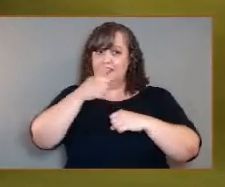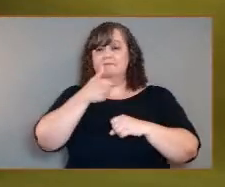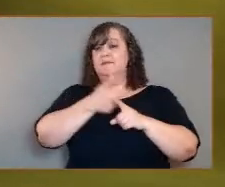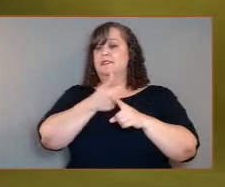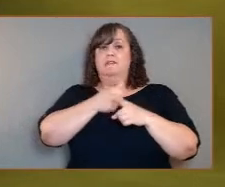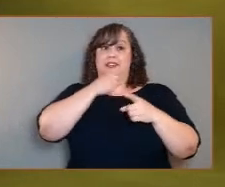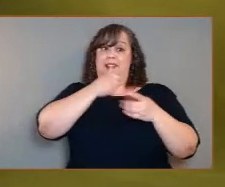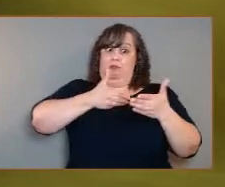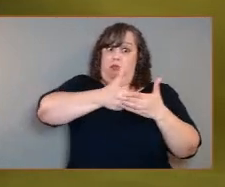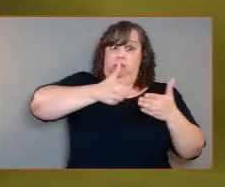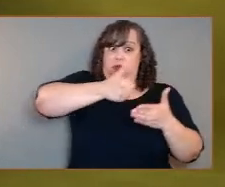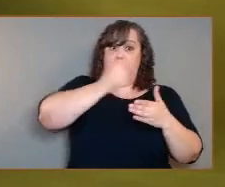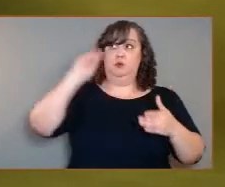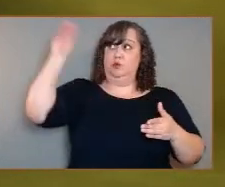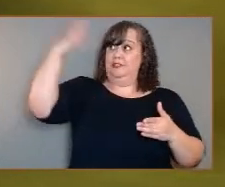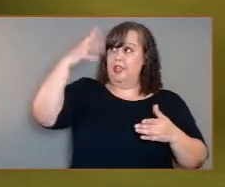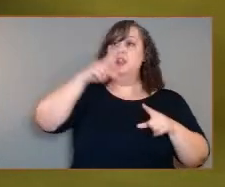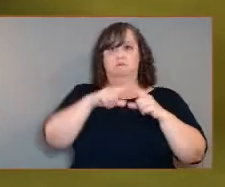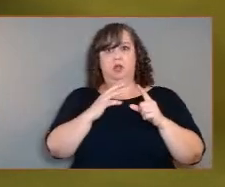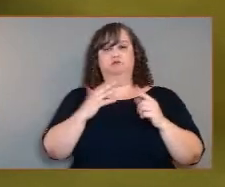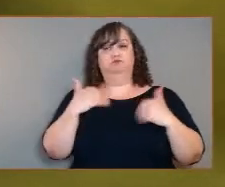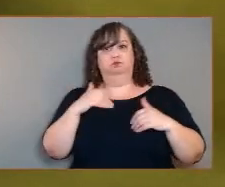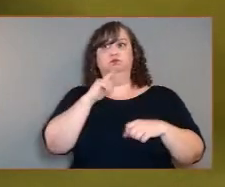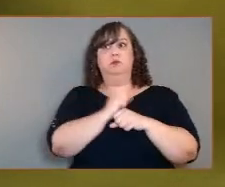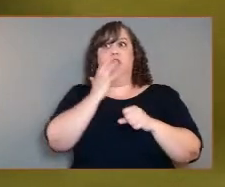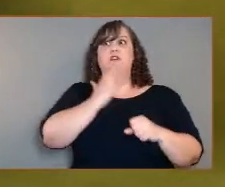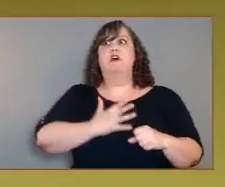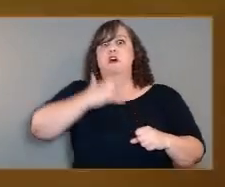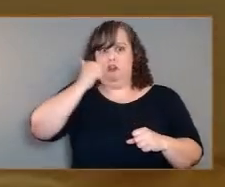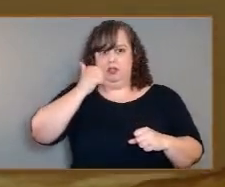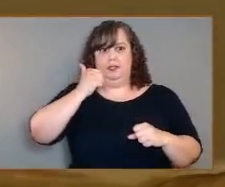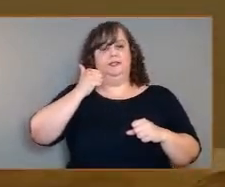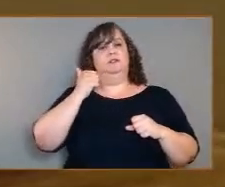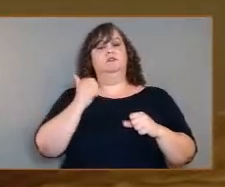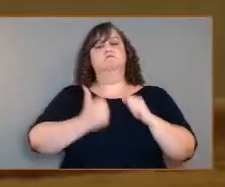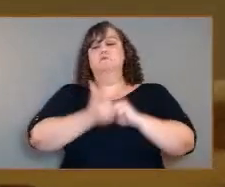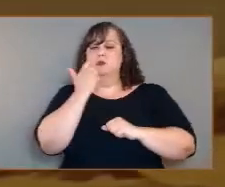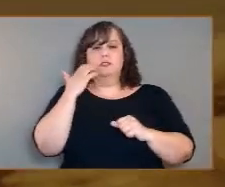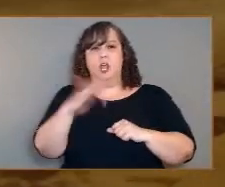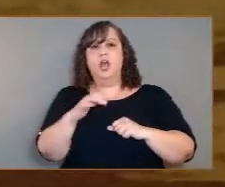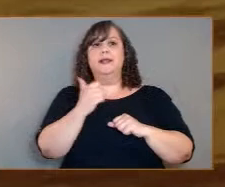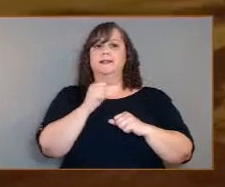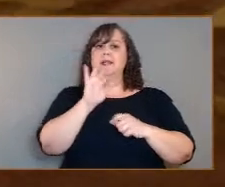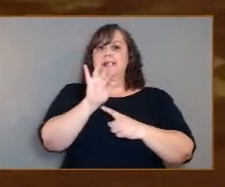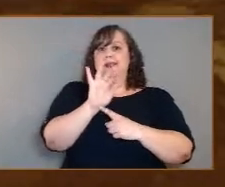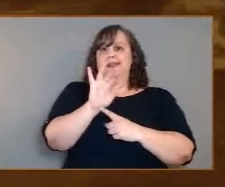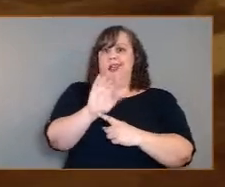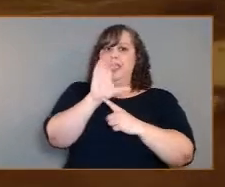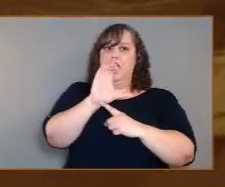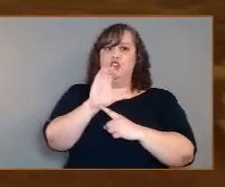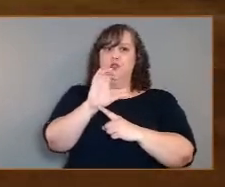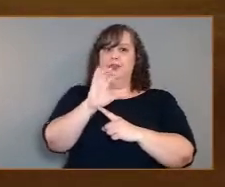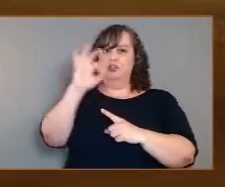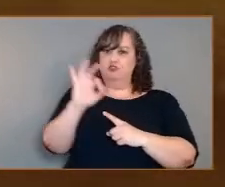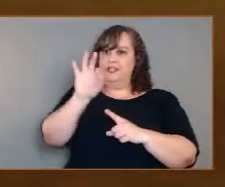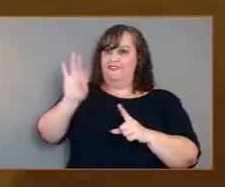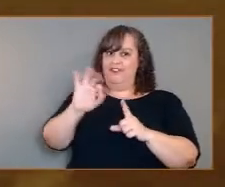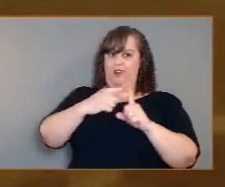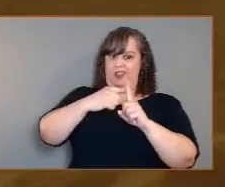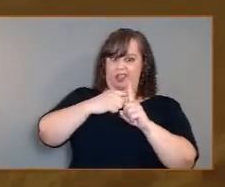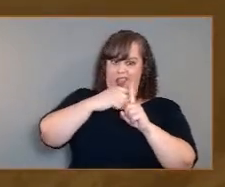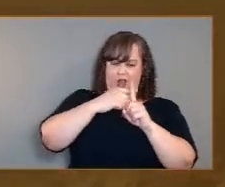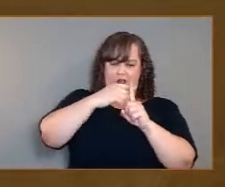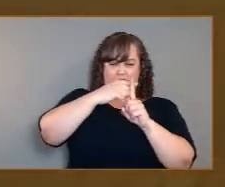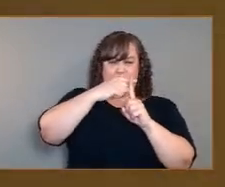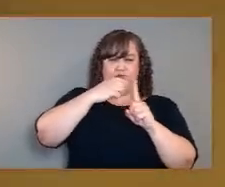Between the intense heat of 900 degrees Fahrenheit, the corrosive sulfuric clouds, and a crushing